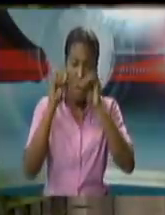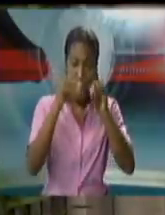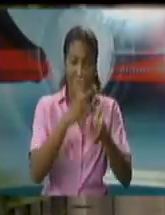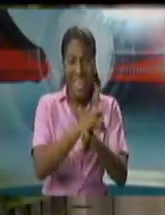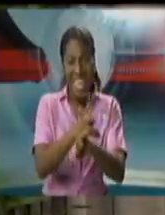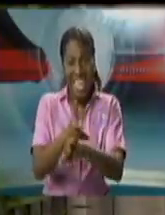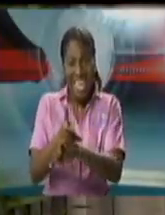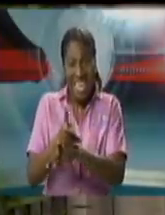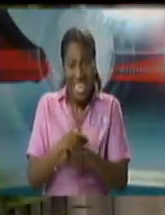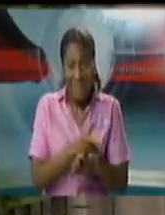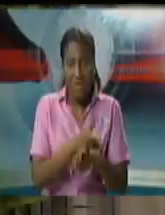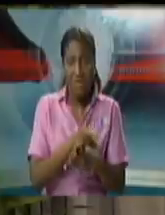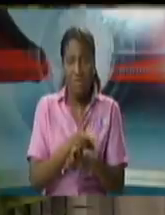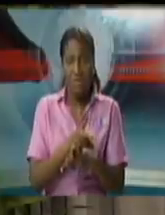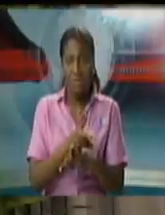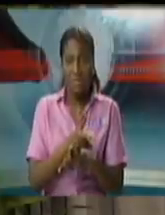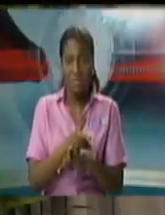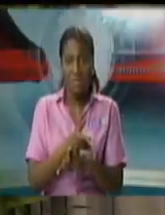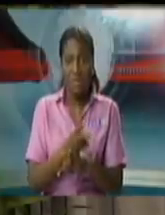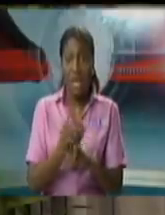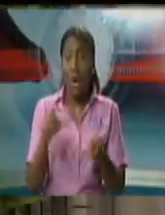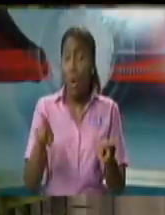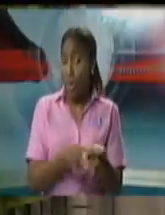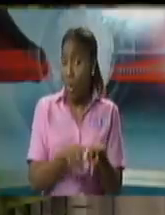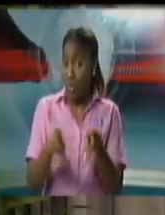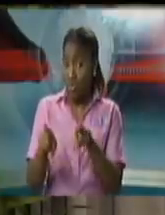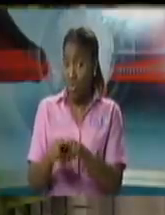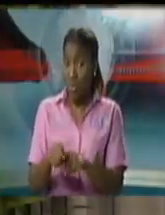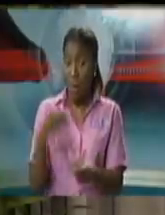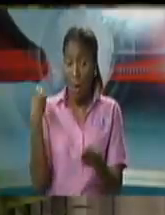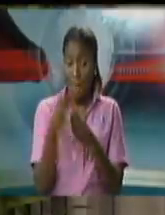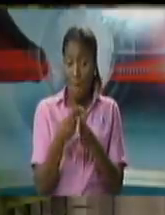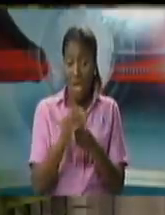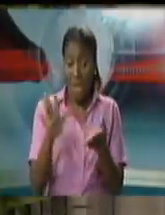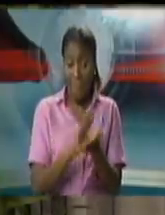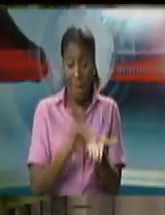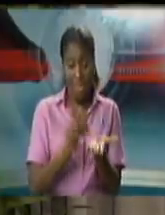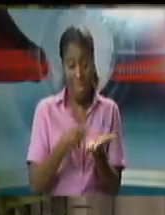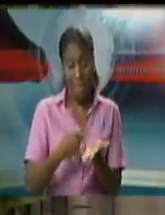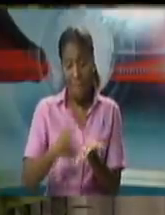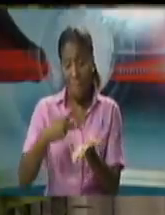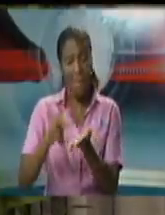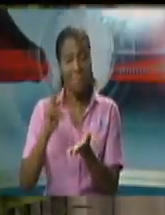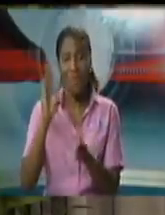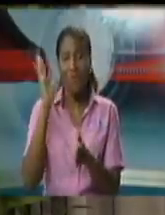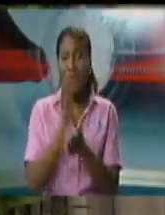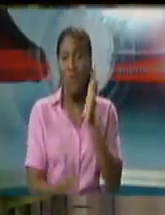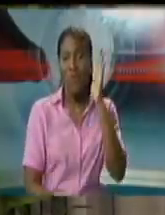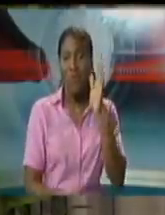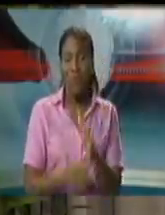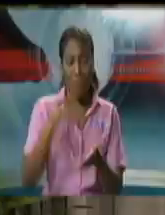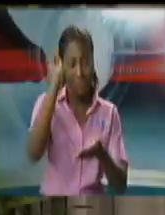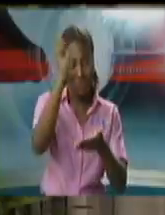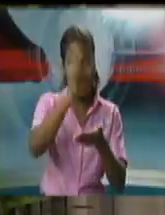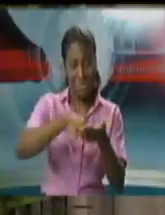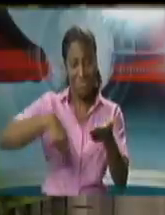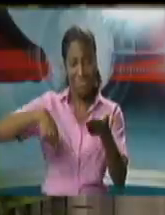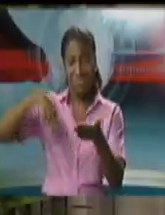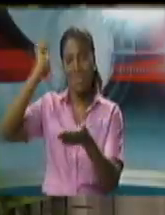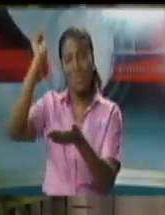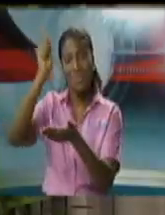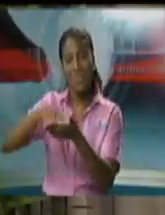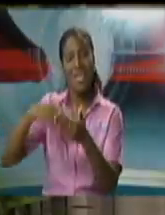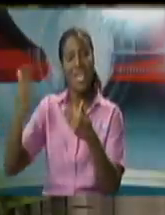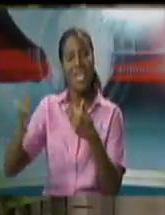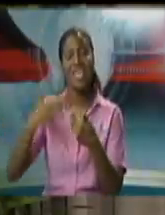process of converting cash payments into electronic payments. There are many people who